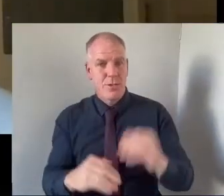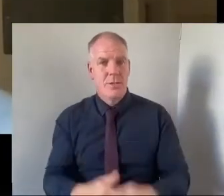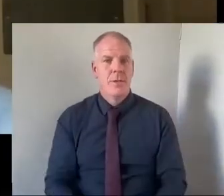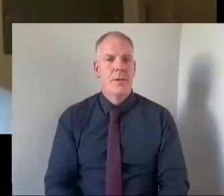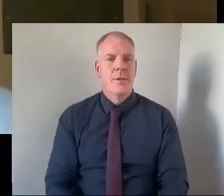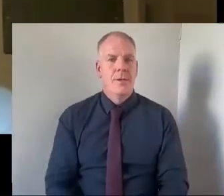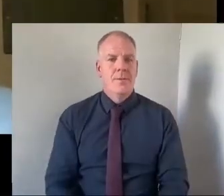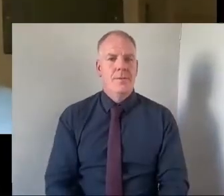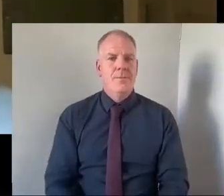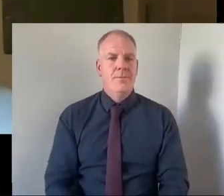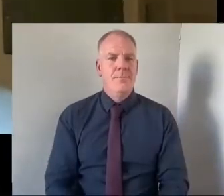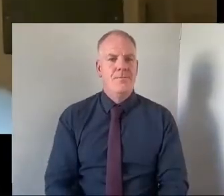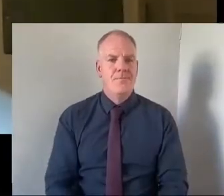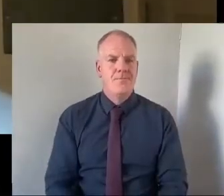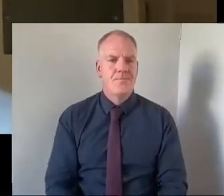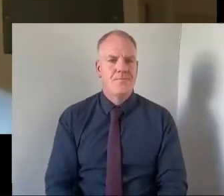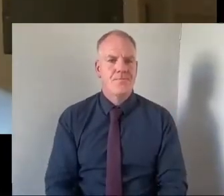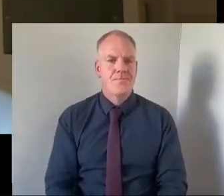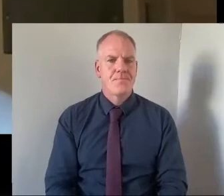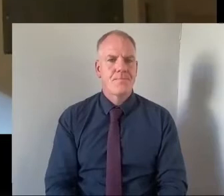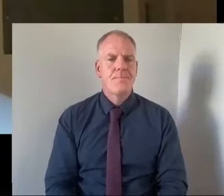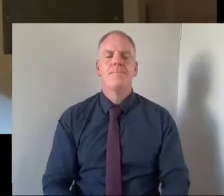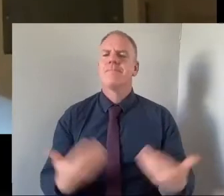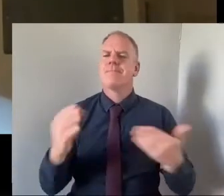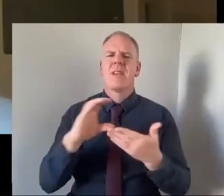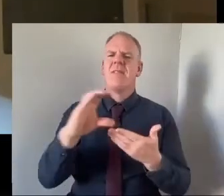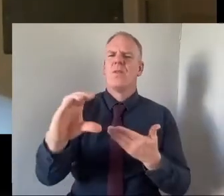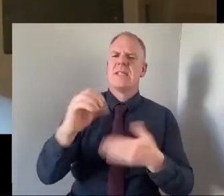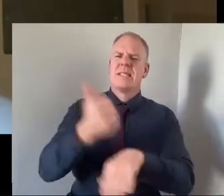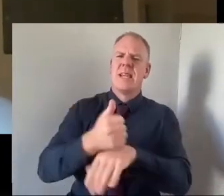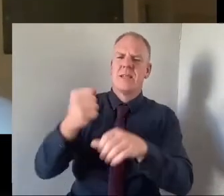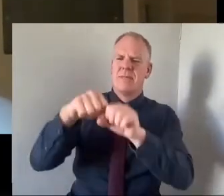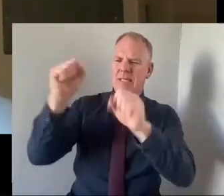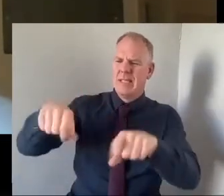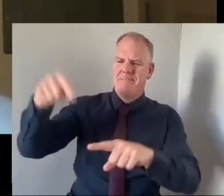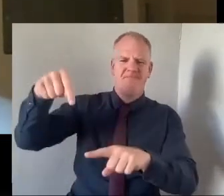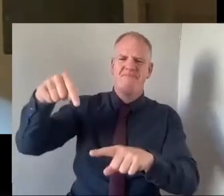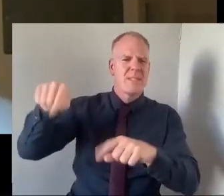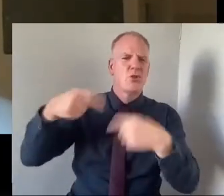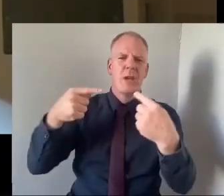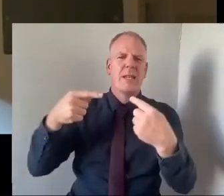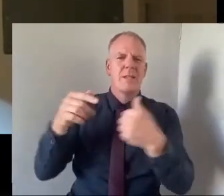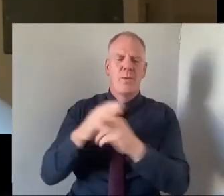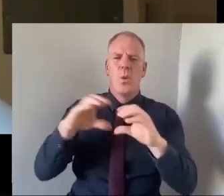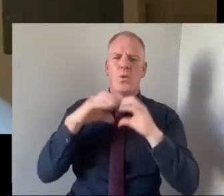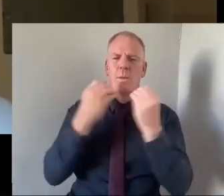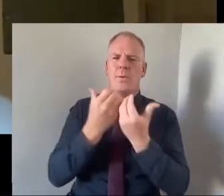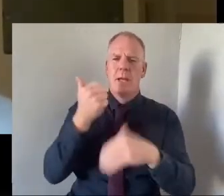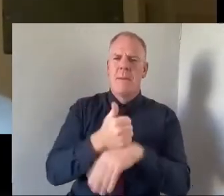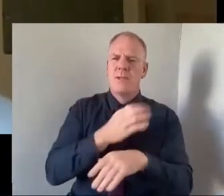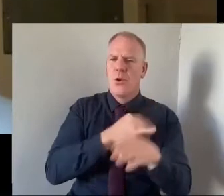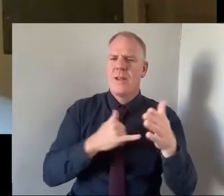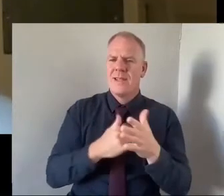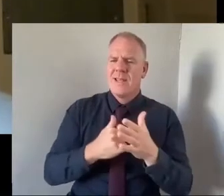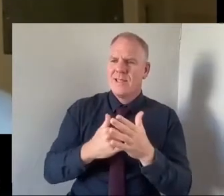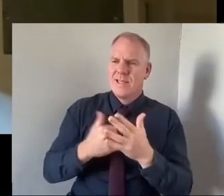Thanks for your question Amy. So the way the funding is set up can sometimes be challenging for community-based organisations to